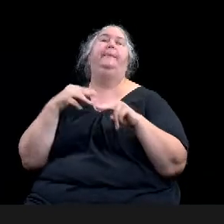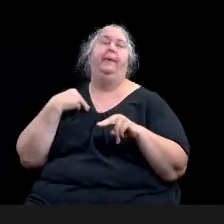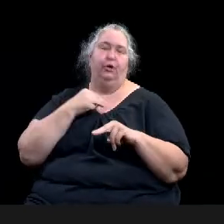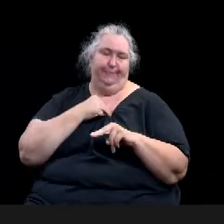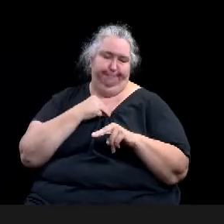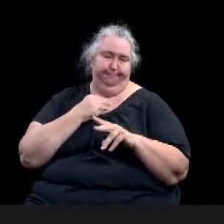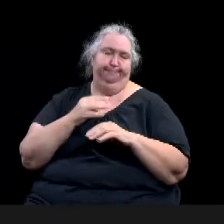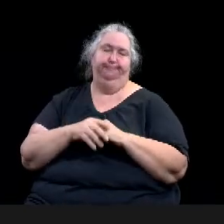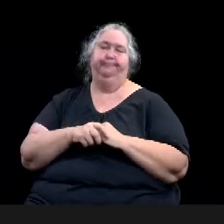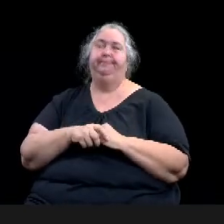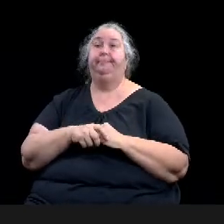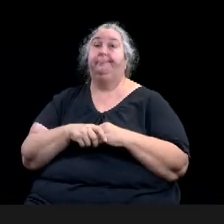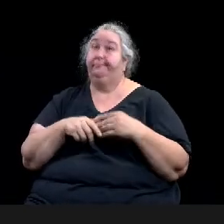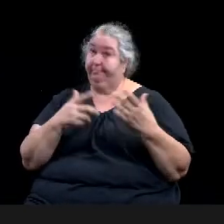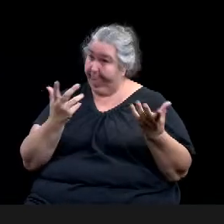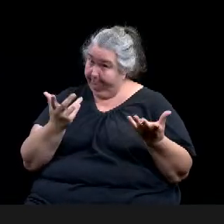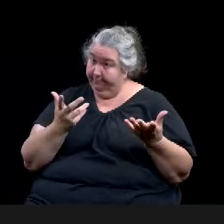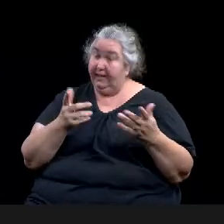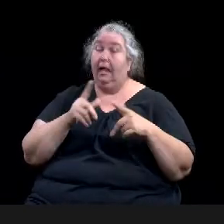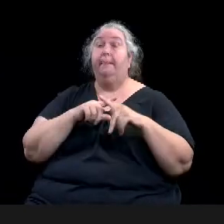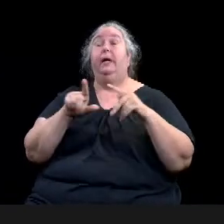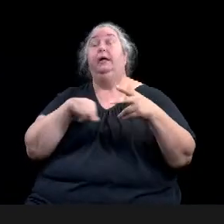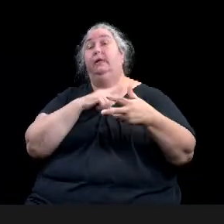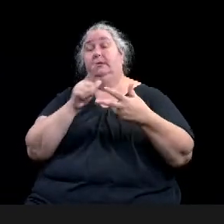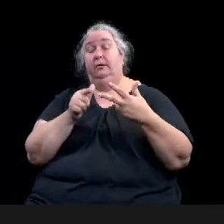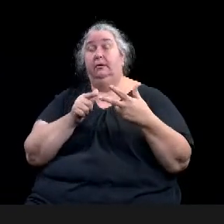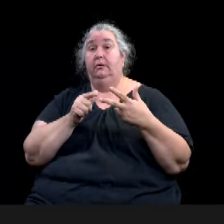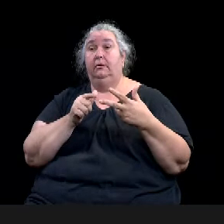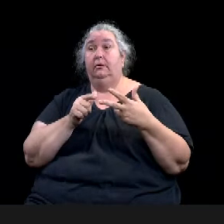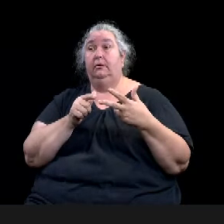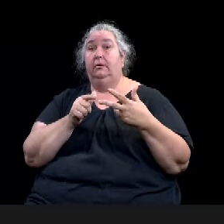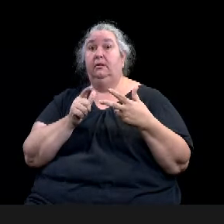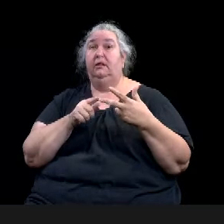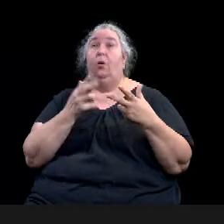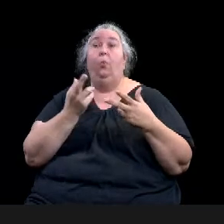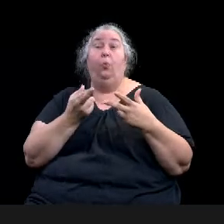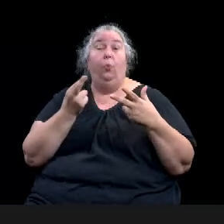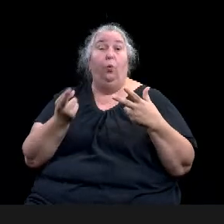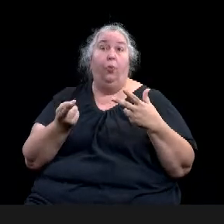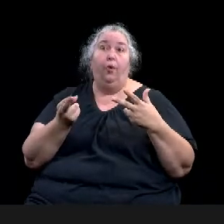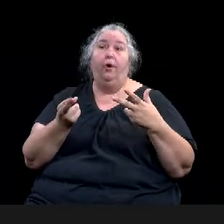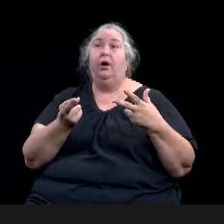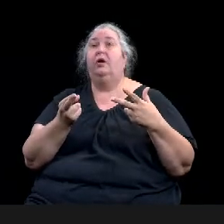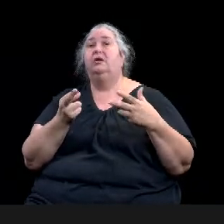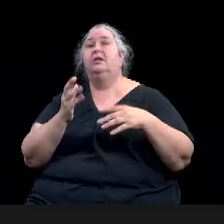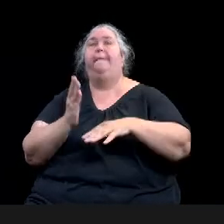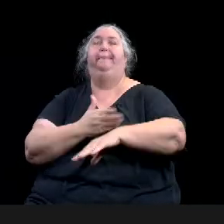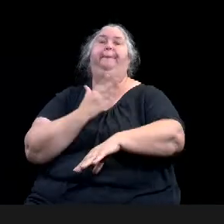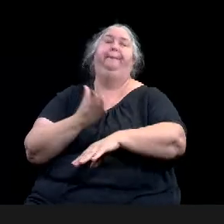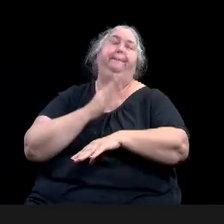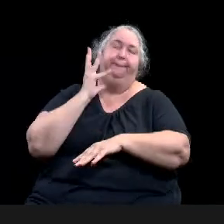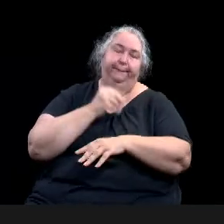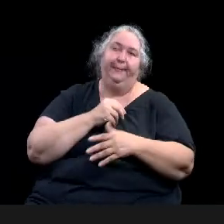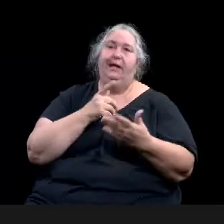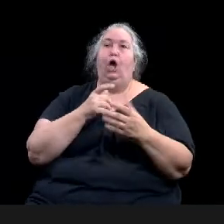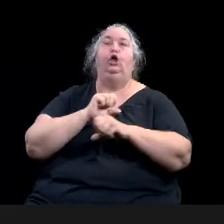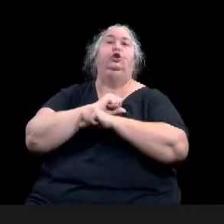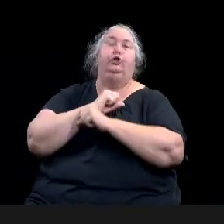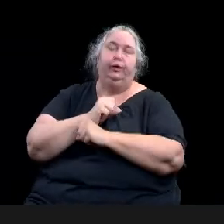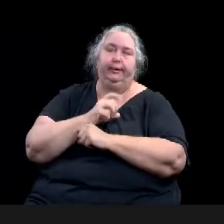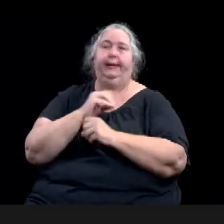security equipment, and community events. So, a lot of high responses, high priority, and highest priority for this group.